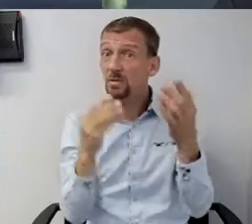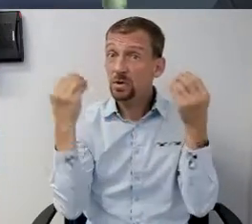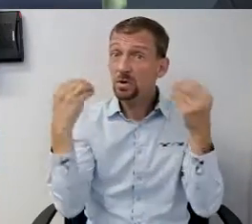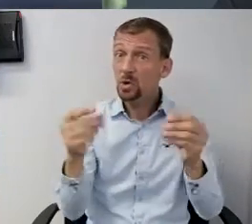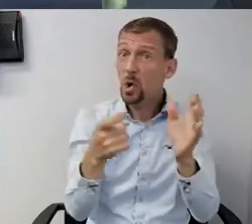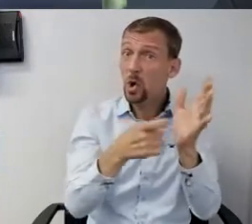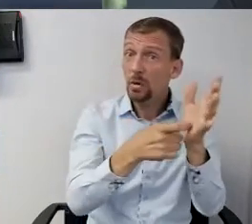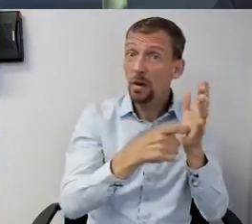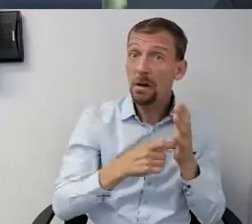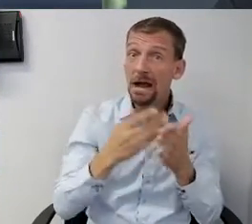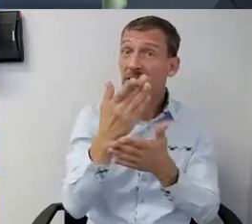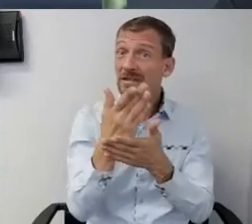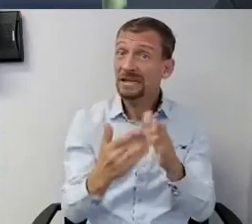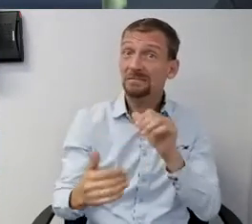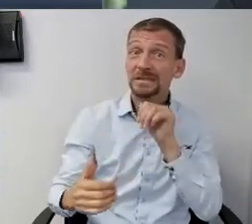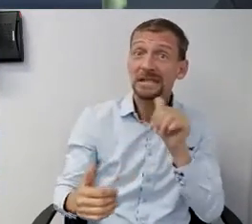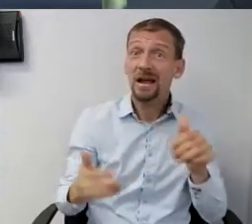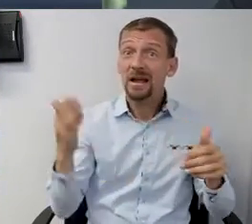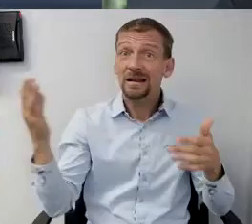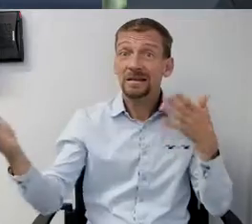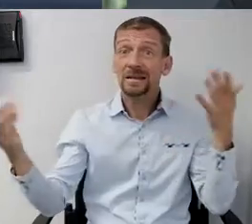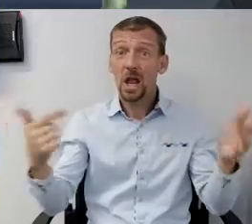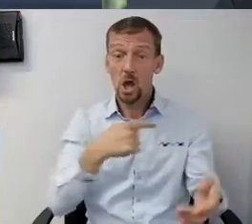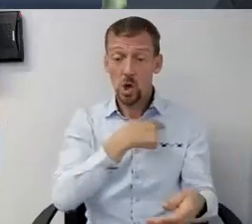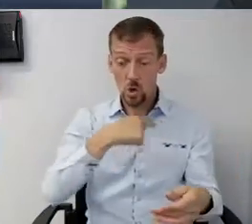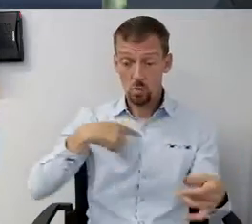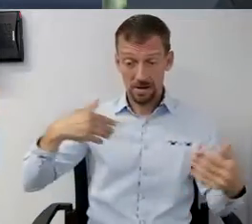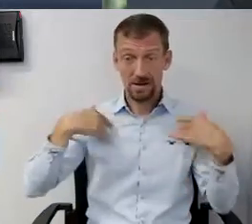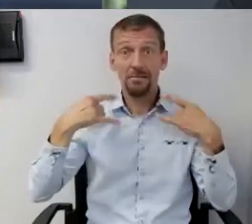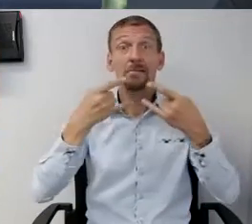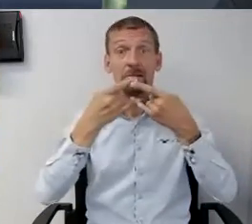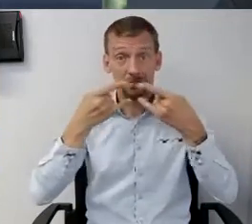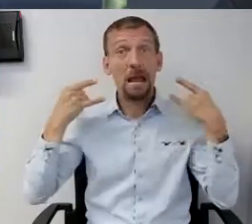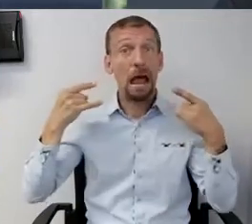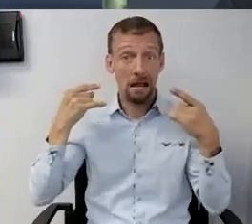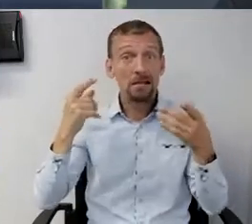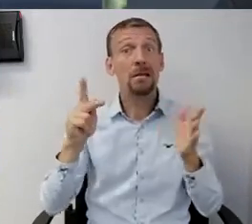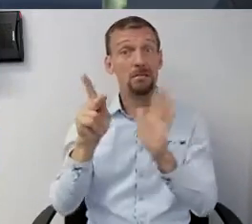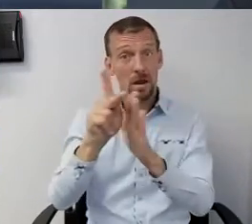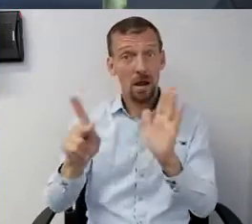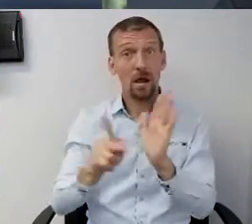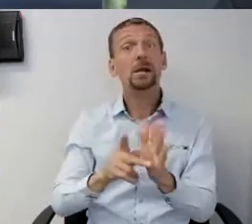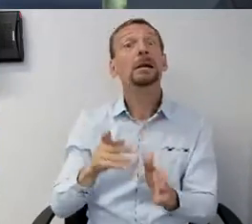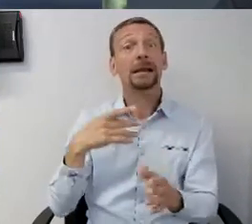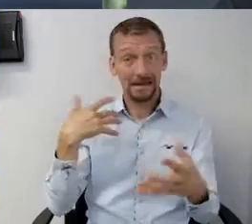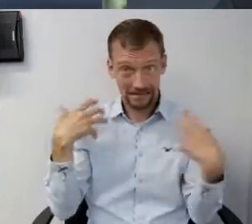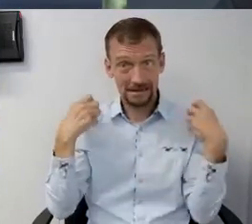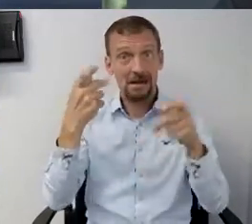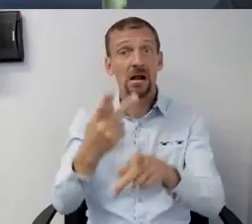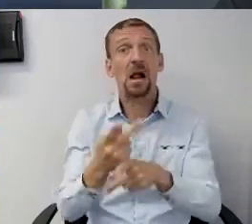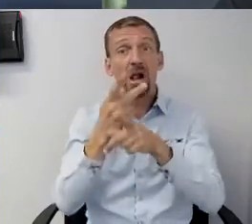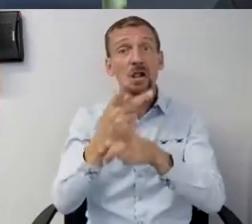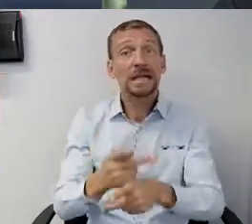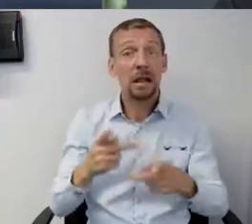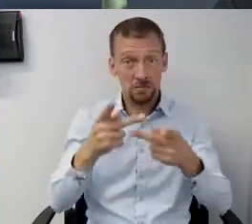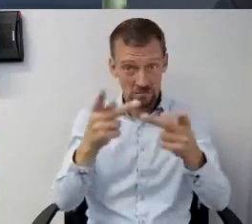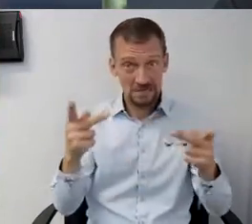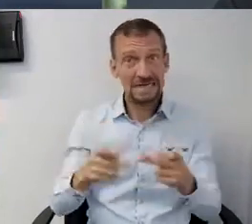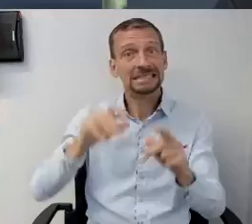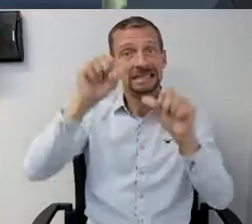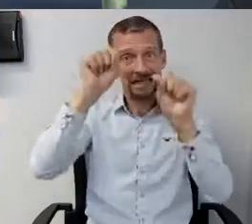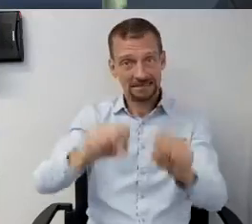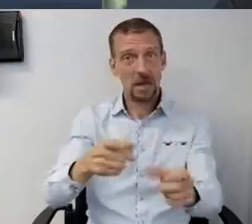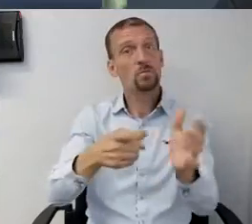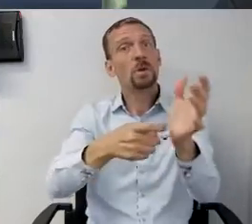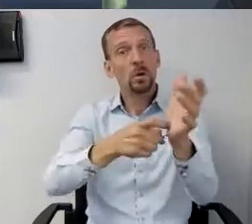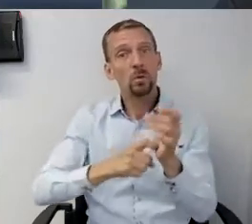it, others aren't. We have a masking policy, and I think health care organizations can require it now. Yes. But how are we going